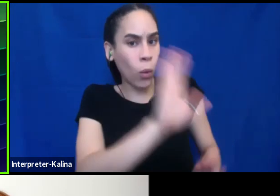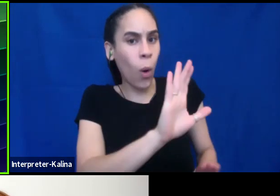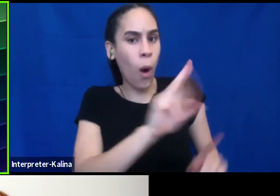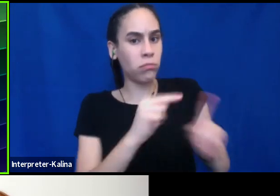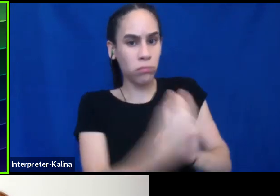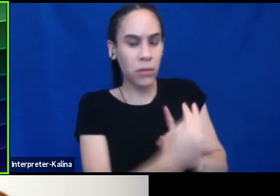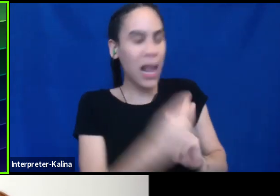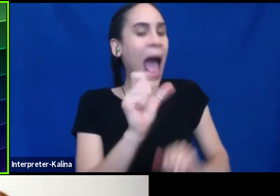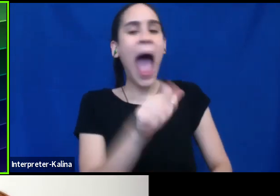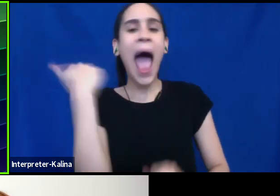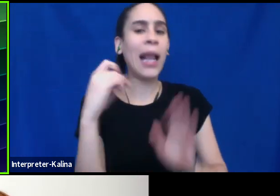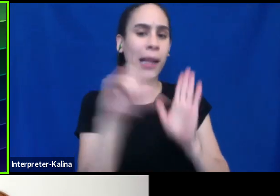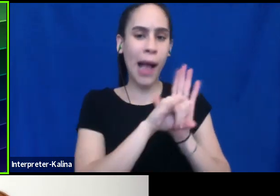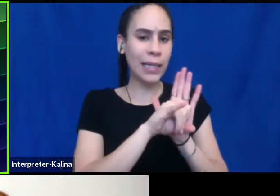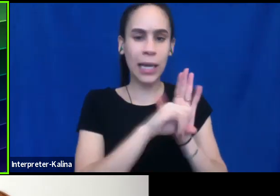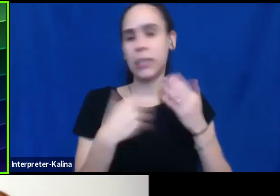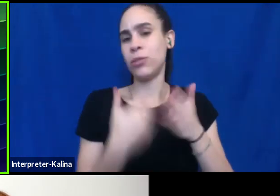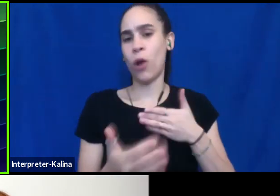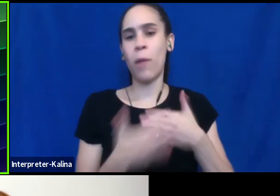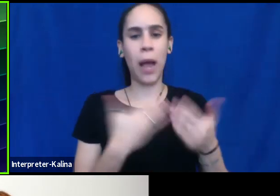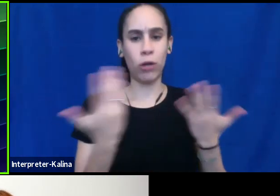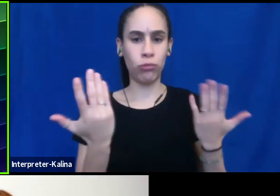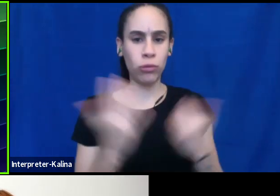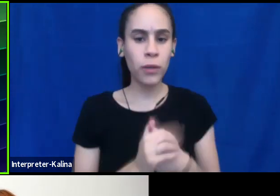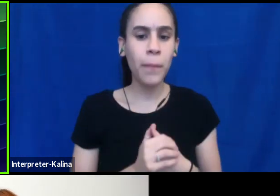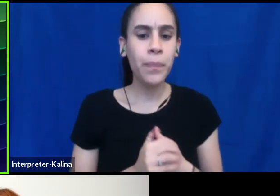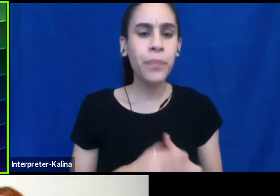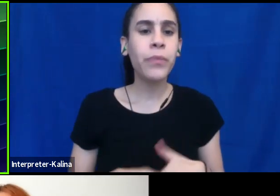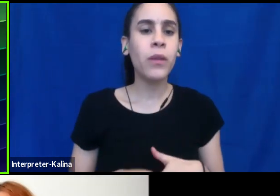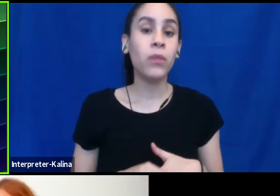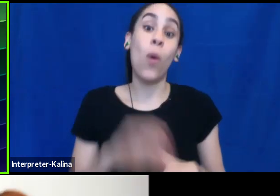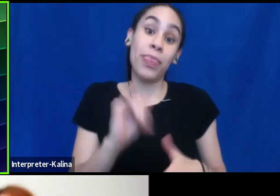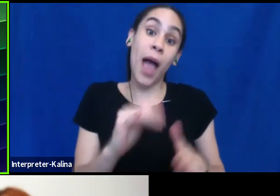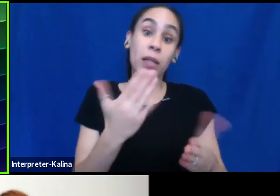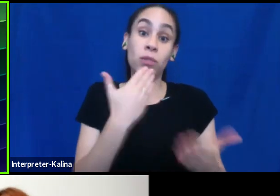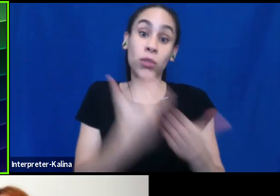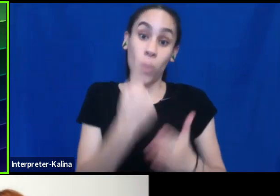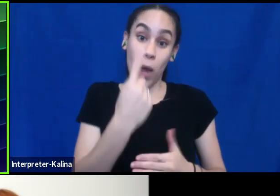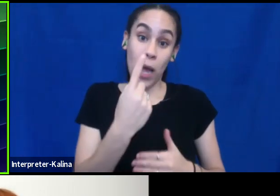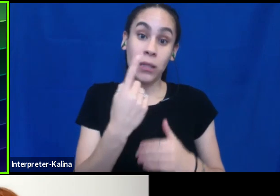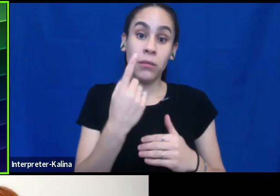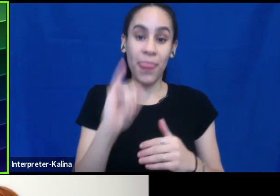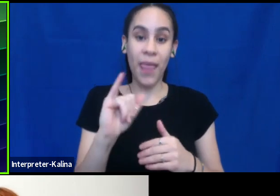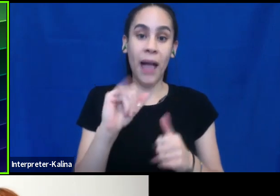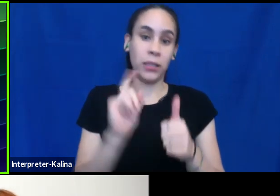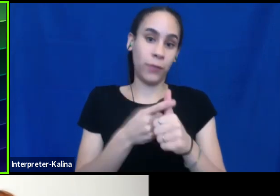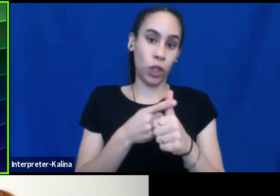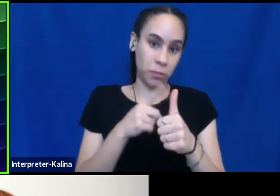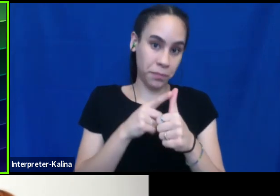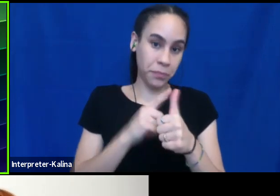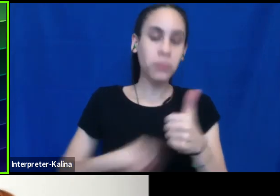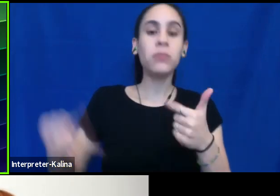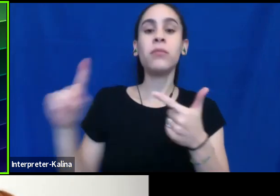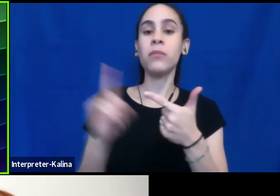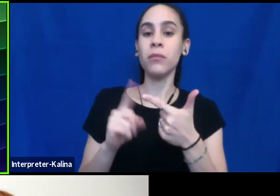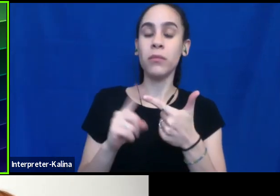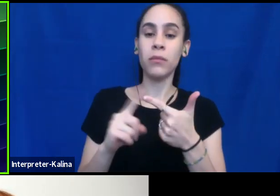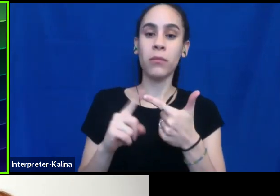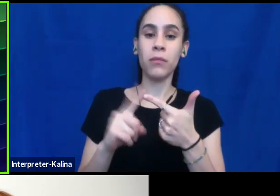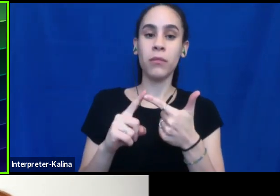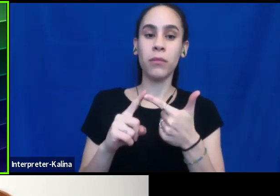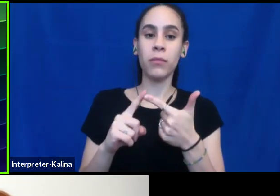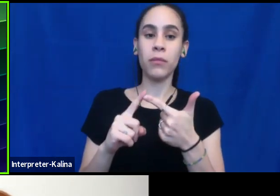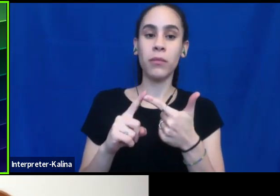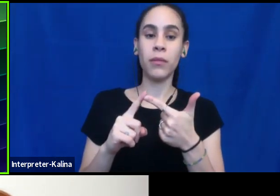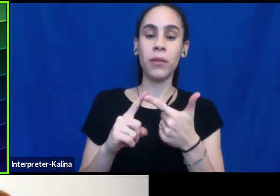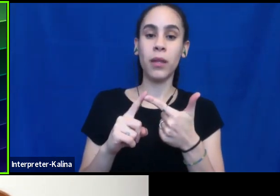any identity under the sun. Um, so that's a great one. That's step one. Step two to me is, um, the one that I share is